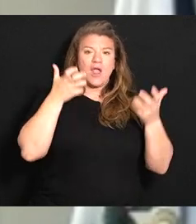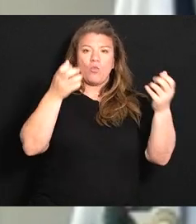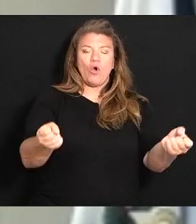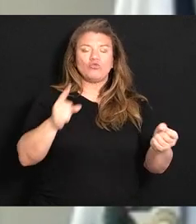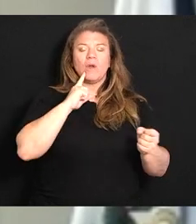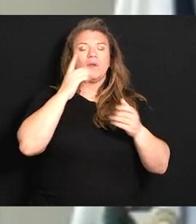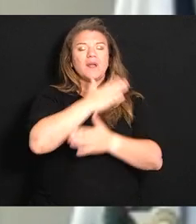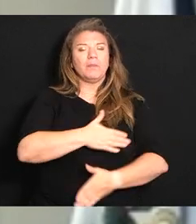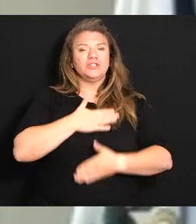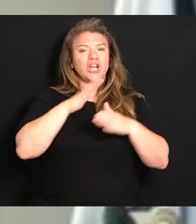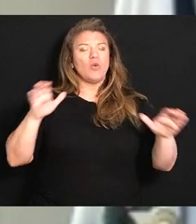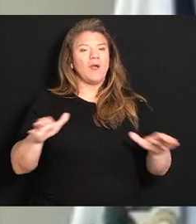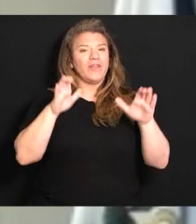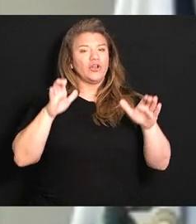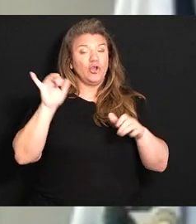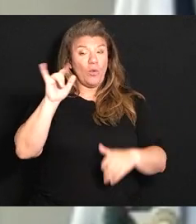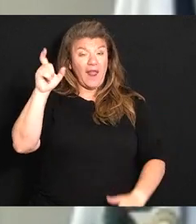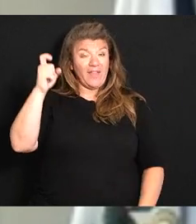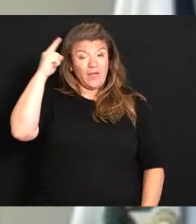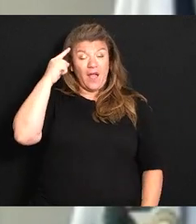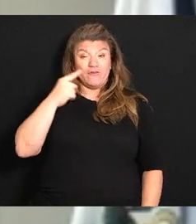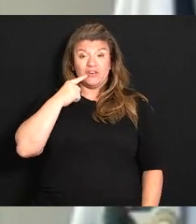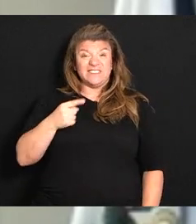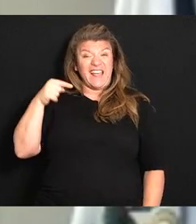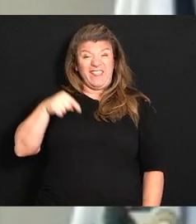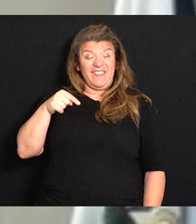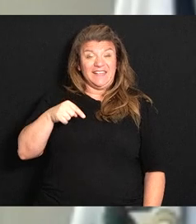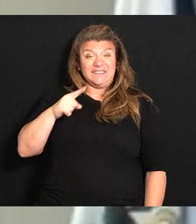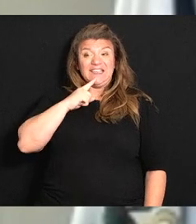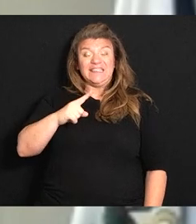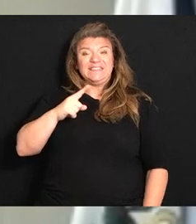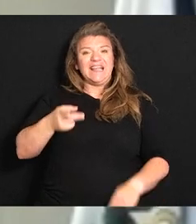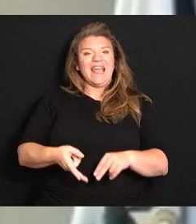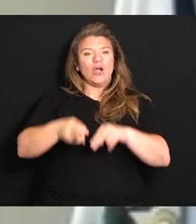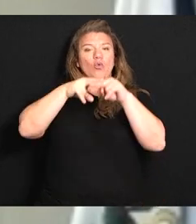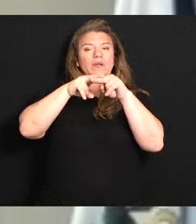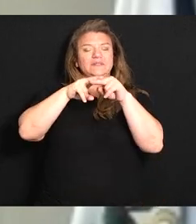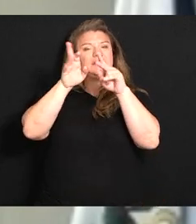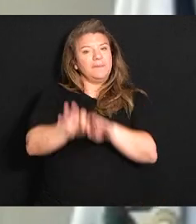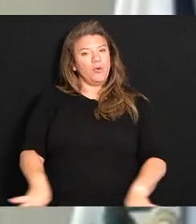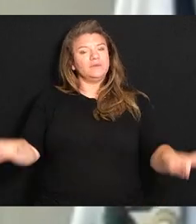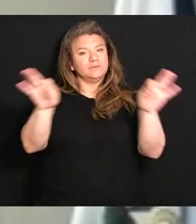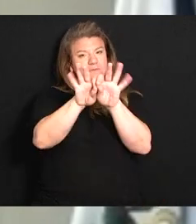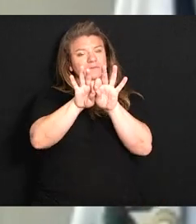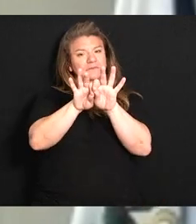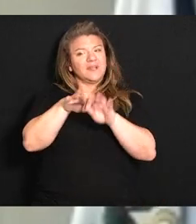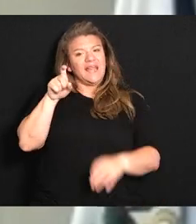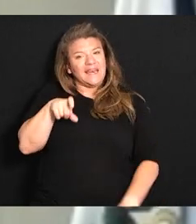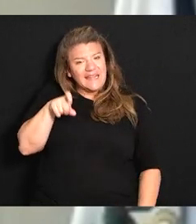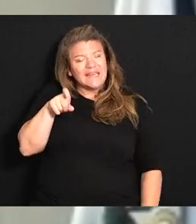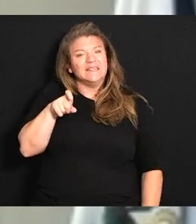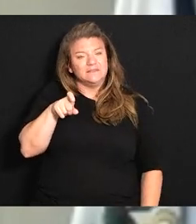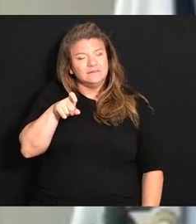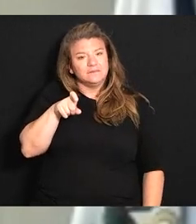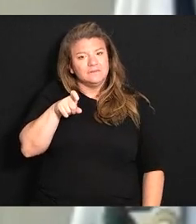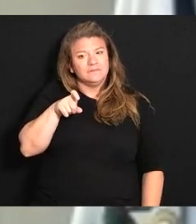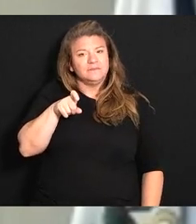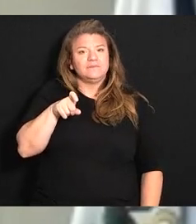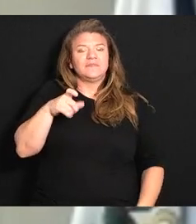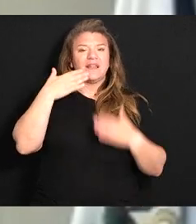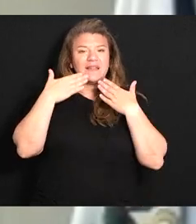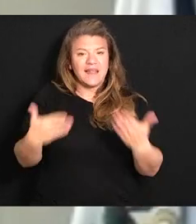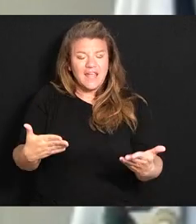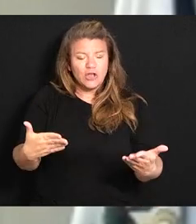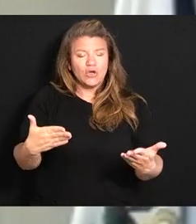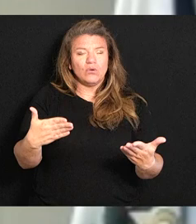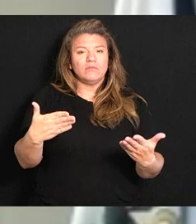appreciate what they do and as the governor said this is an increase that is important and needed by these folks so thank you